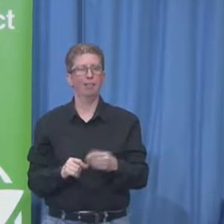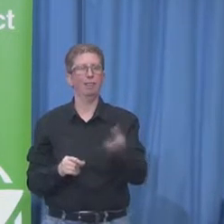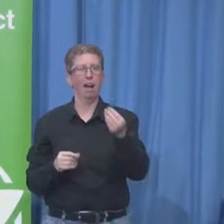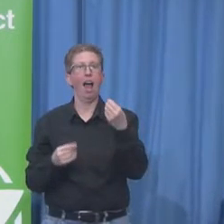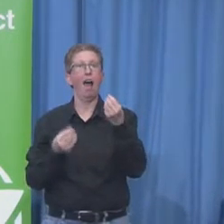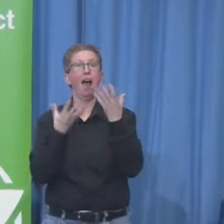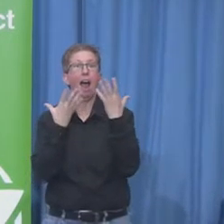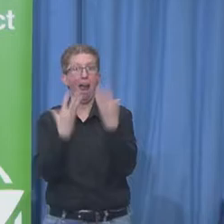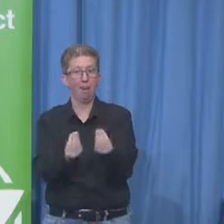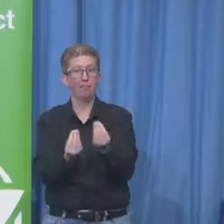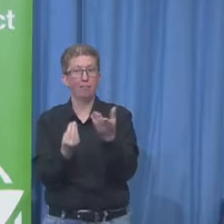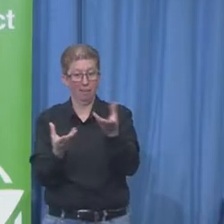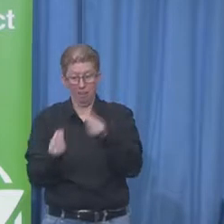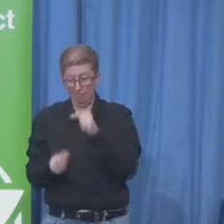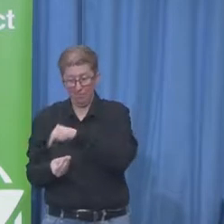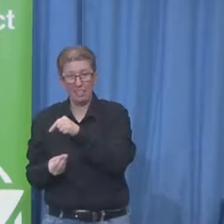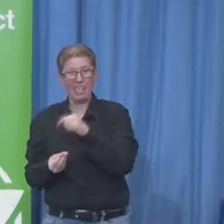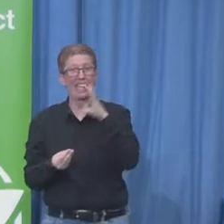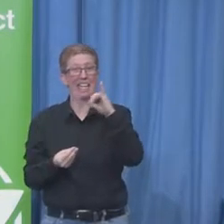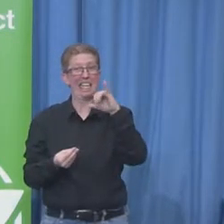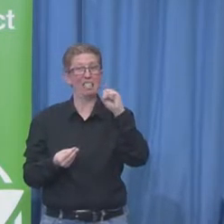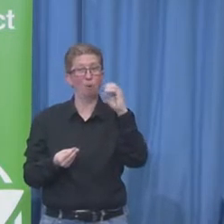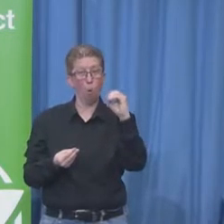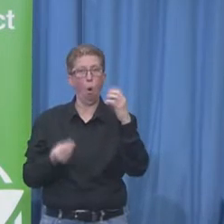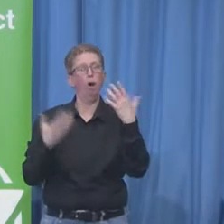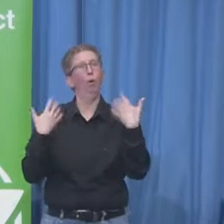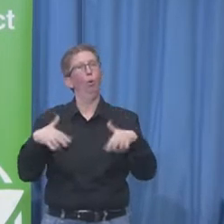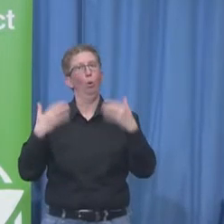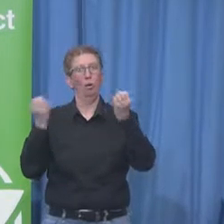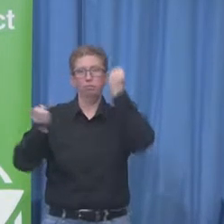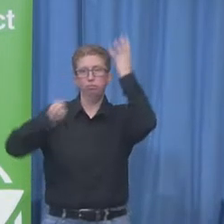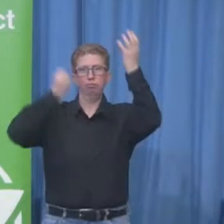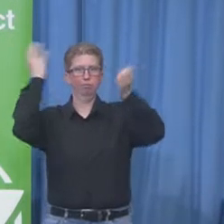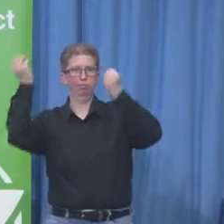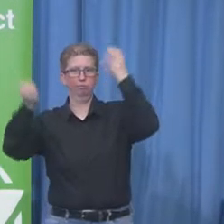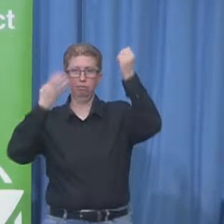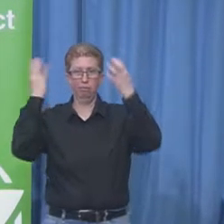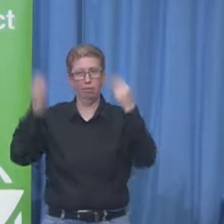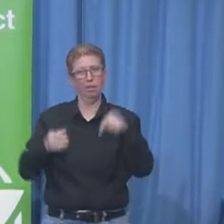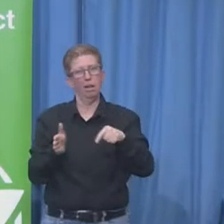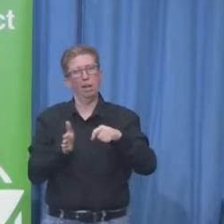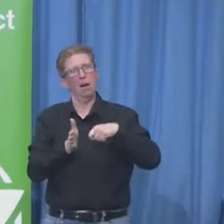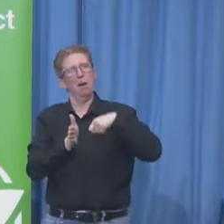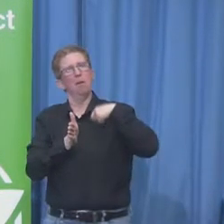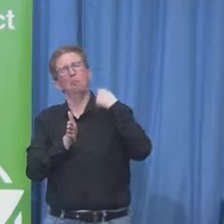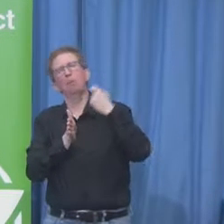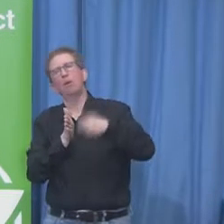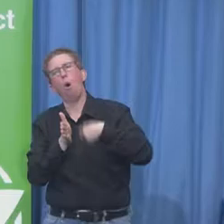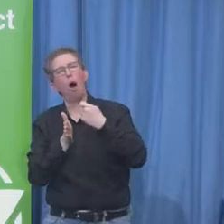all of those entries, this project was identified as the top innovation project at Cisco.